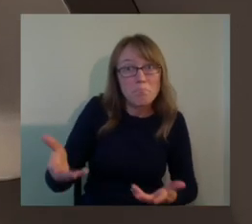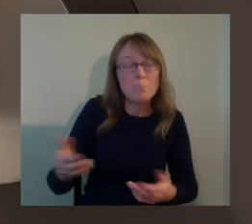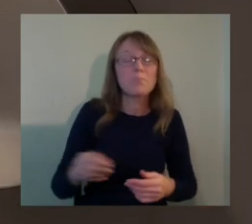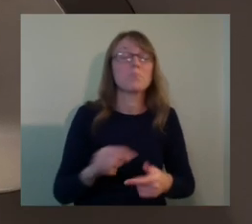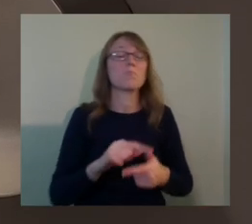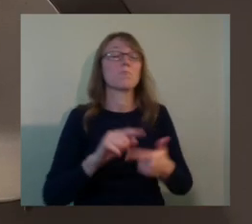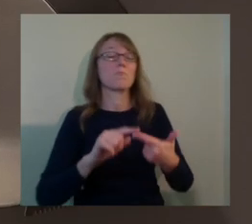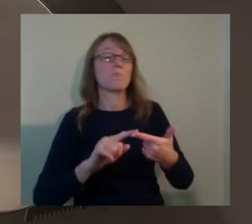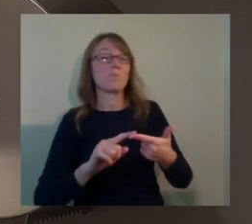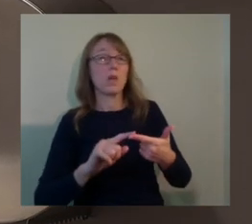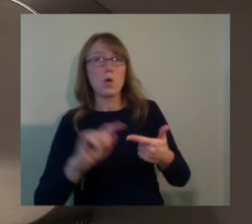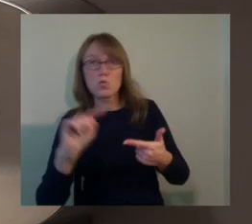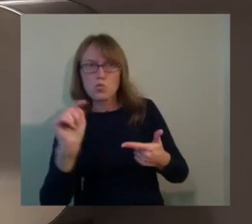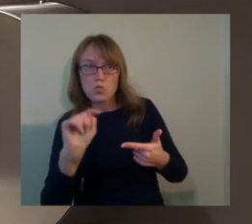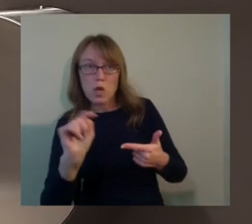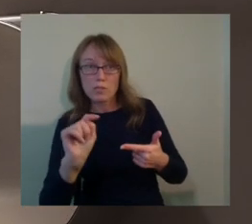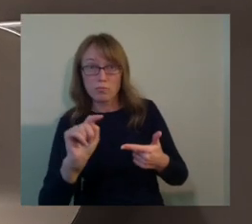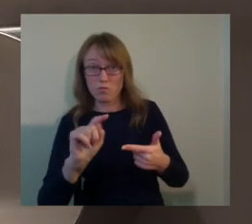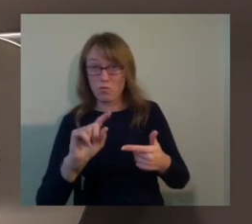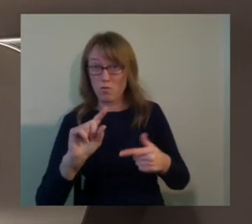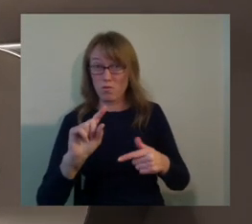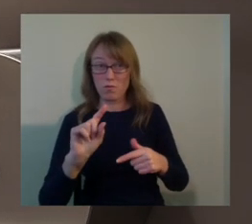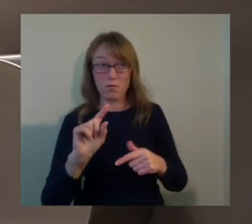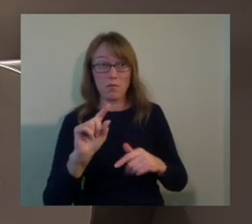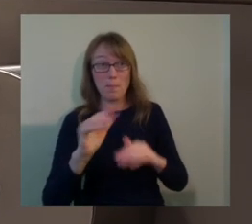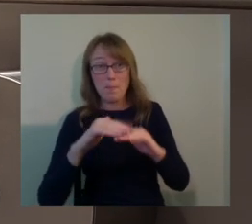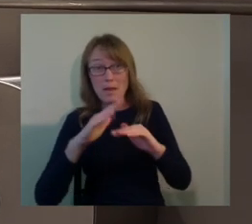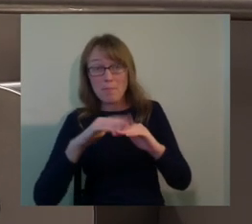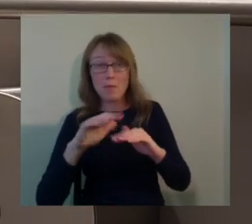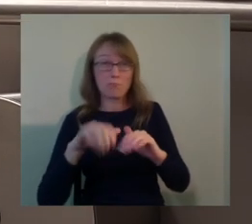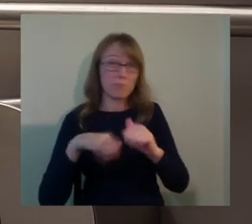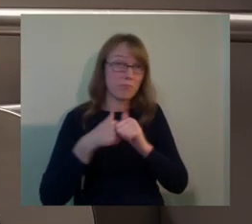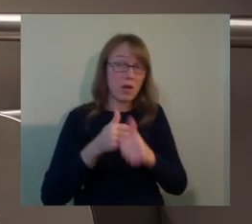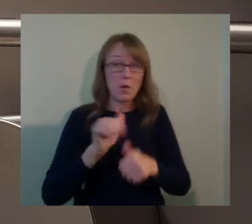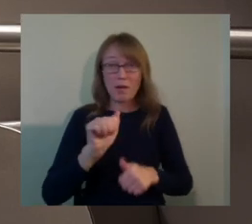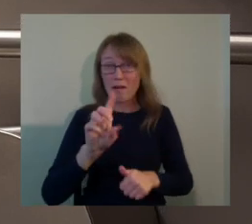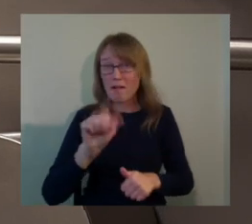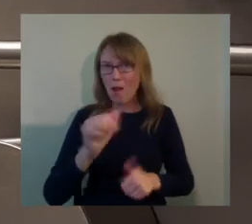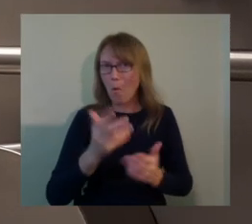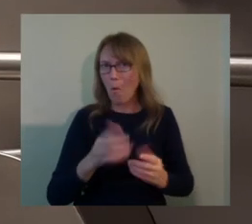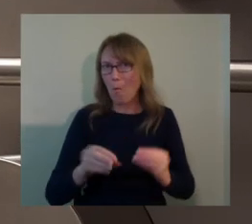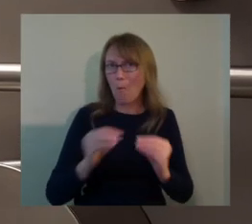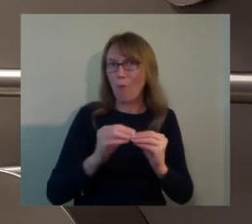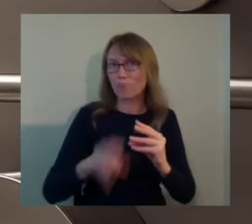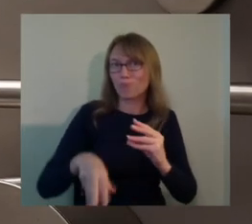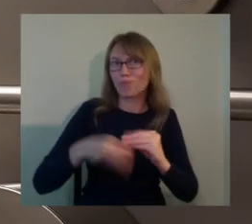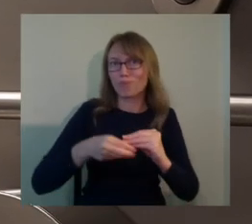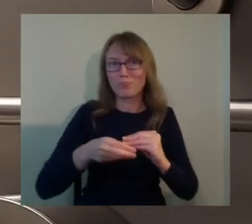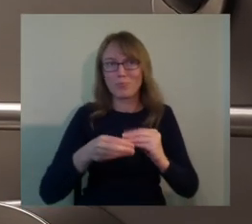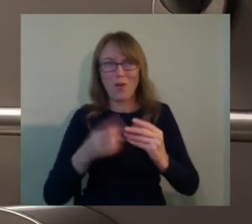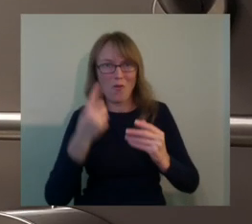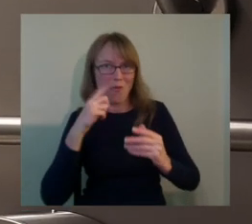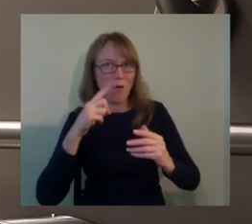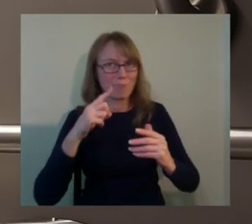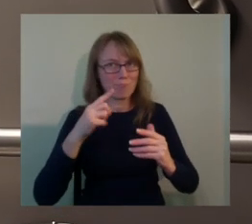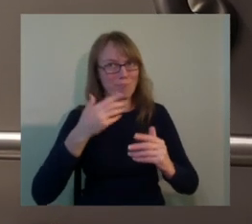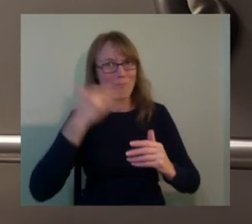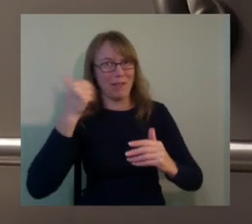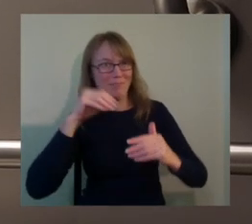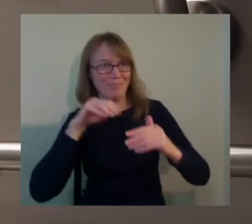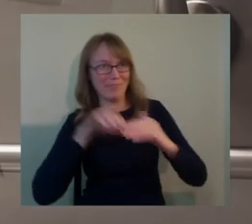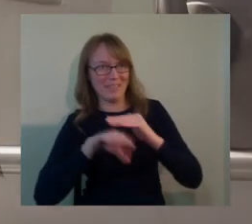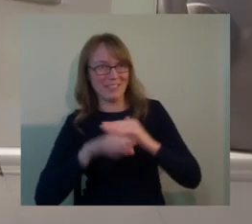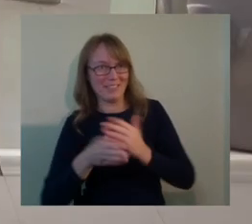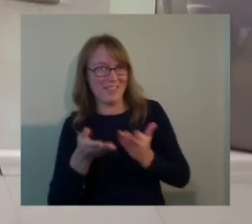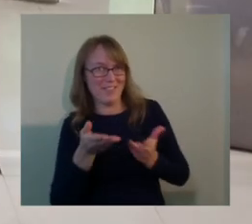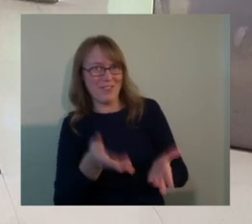uh, the, the restrooms maybe a little more than just in compliance with, uh, the ADA. We, we worried about,